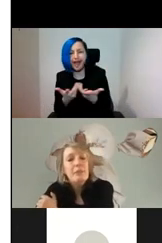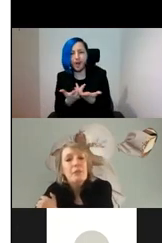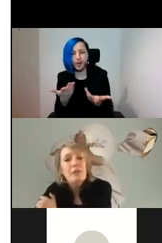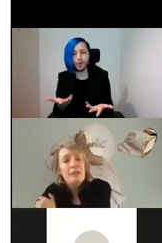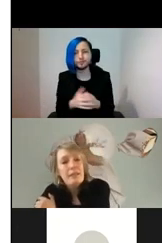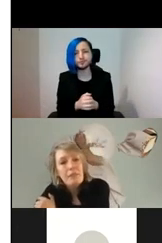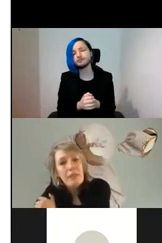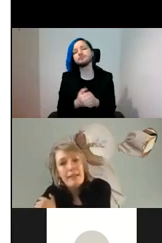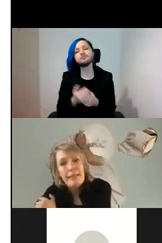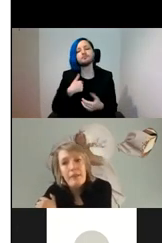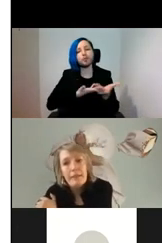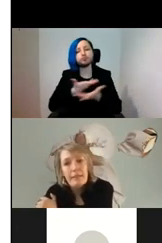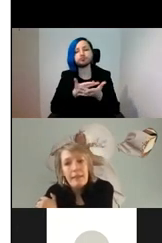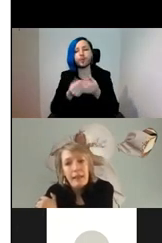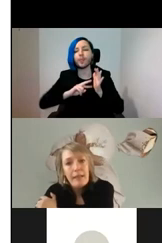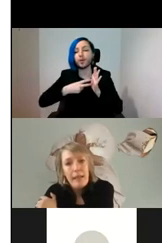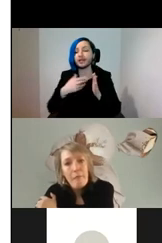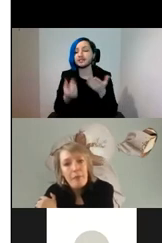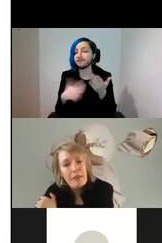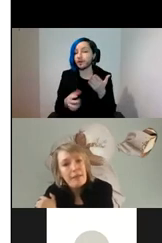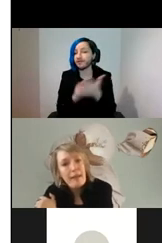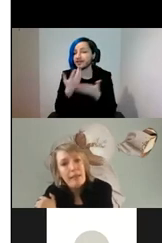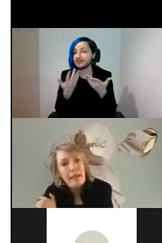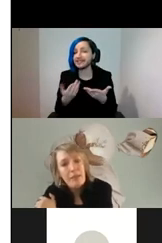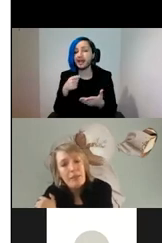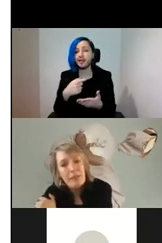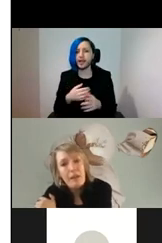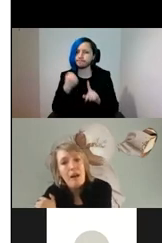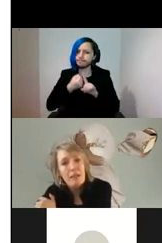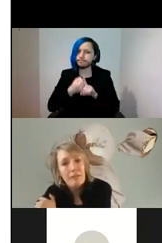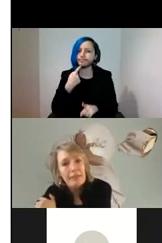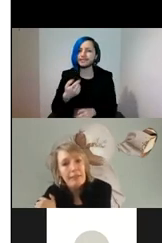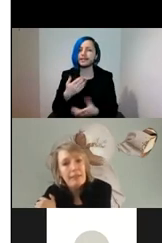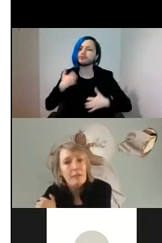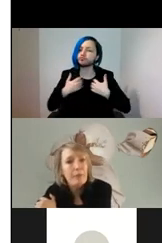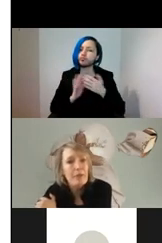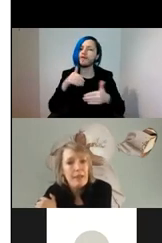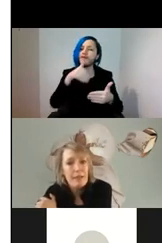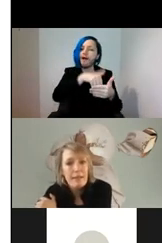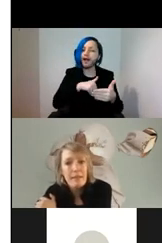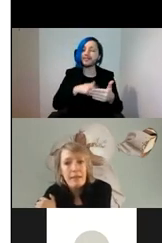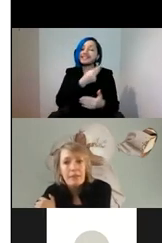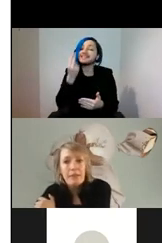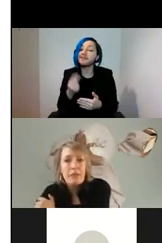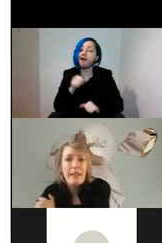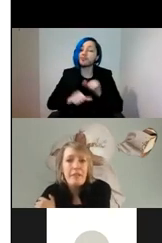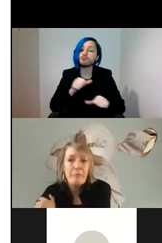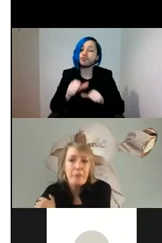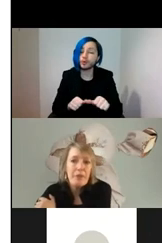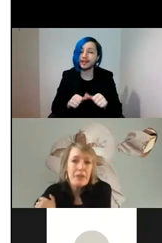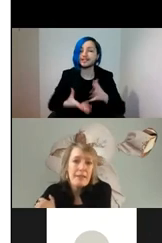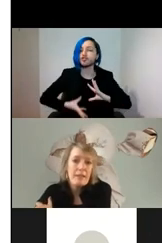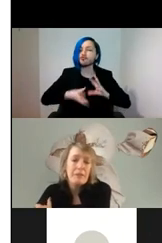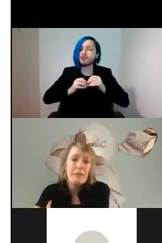with the organisers of today's event, they emphasised how they are interested in archiving the design process. The creative